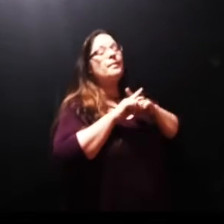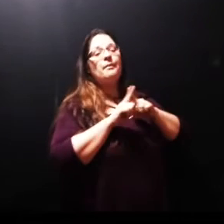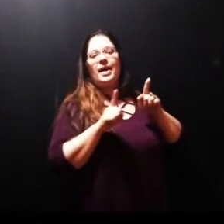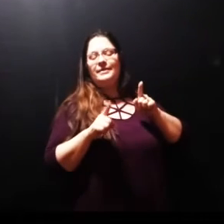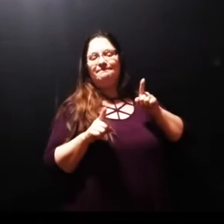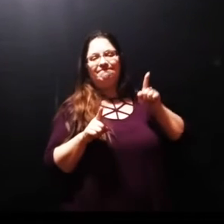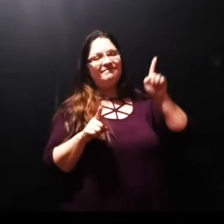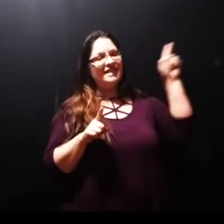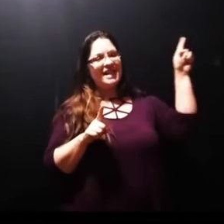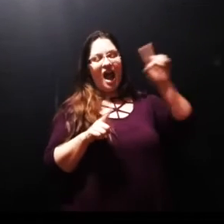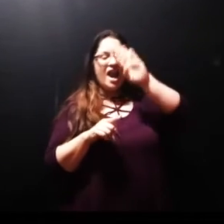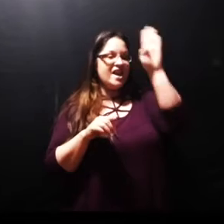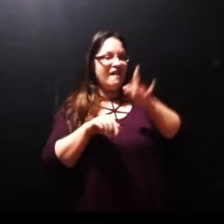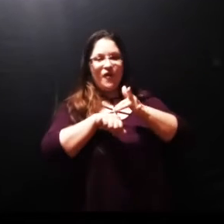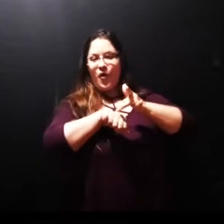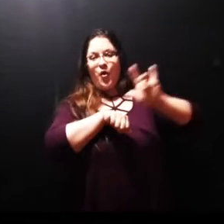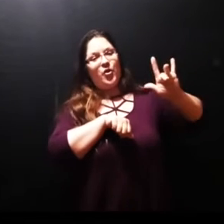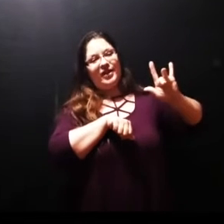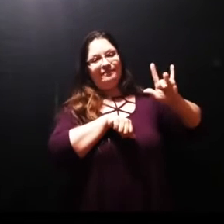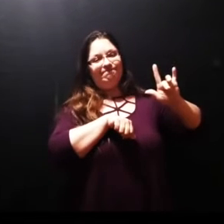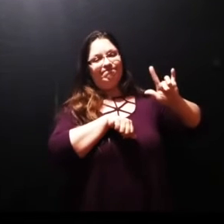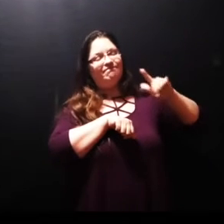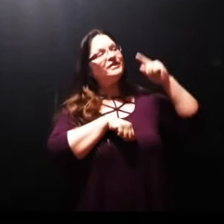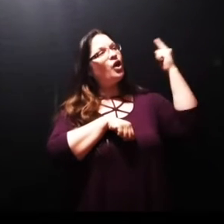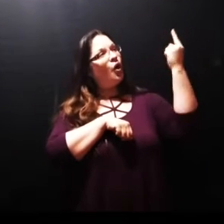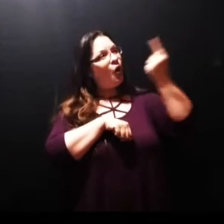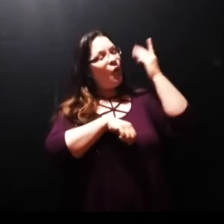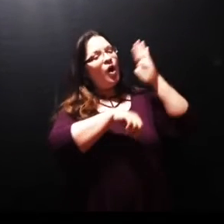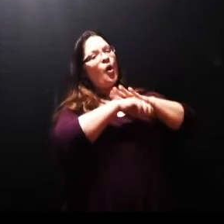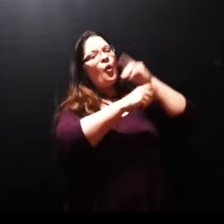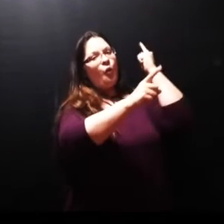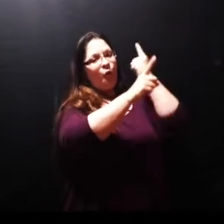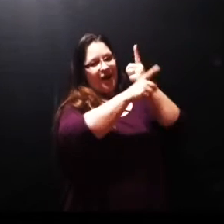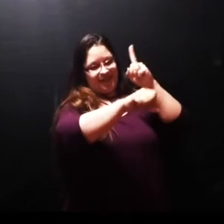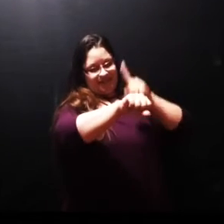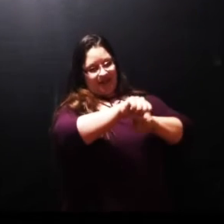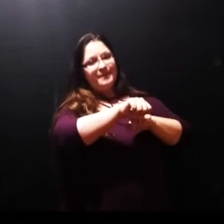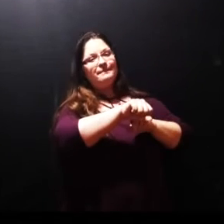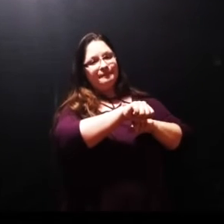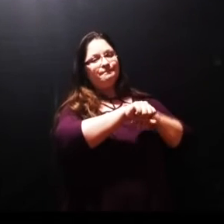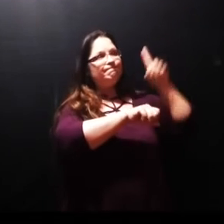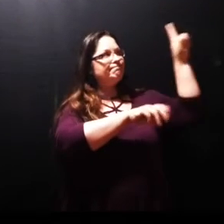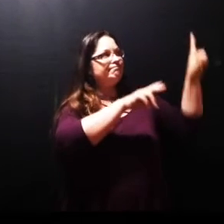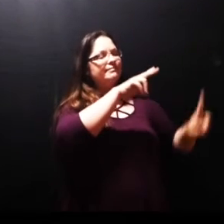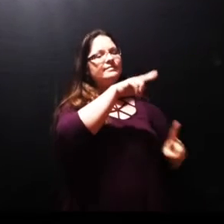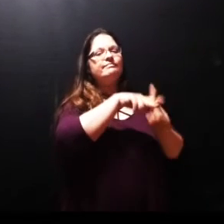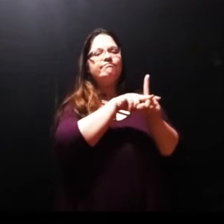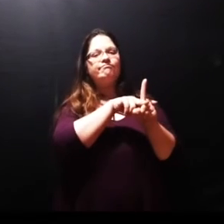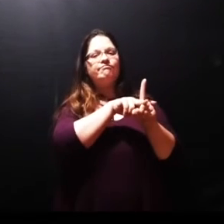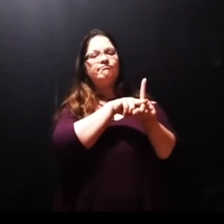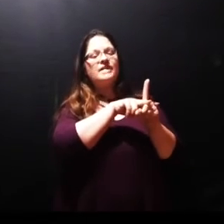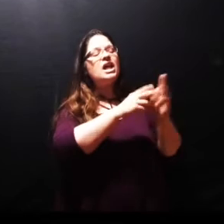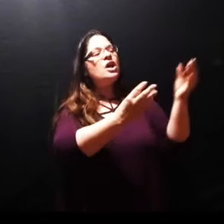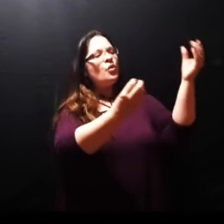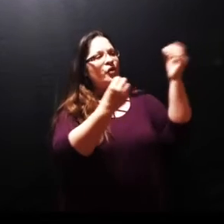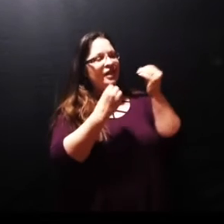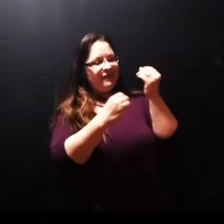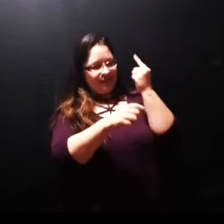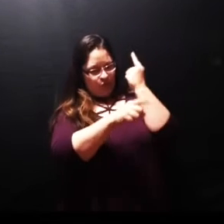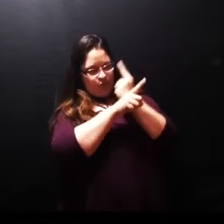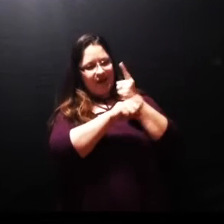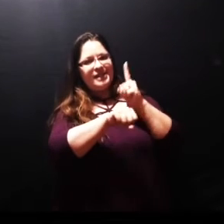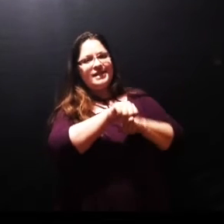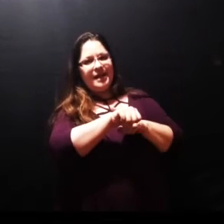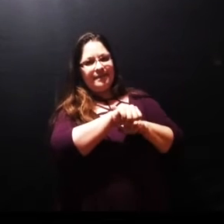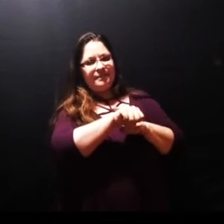he always comes on his time knowing that he's going to bring about what we need in our lives the healing the